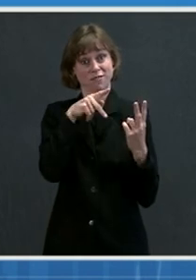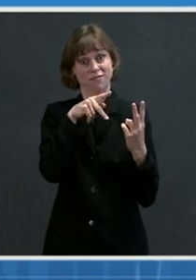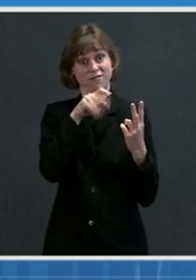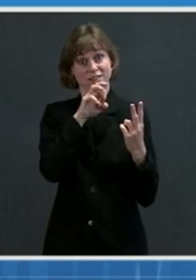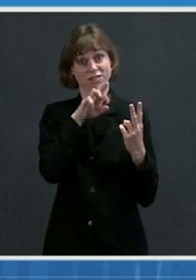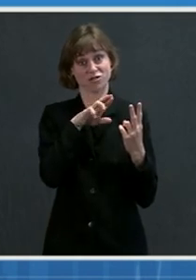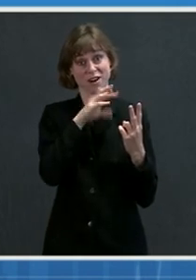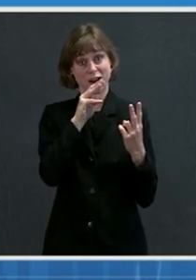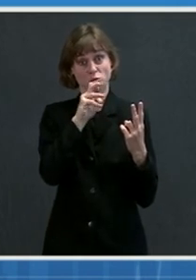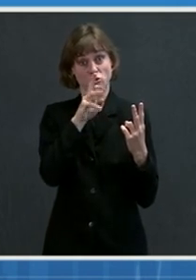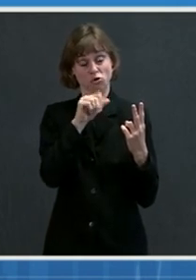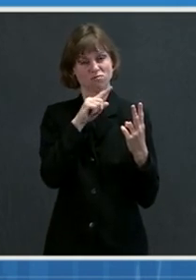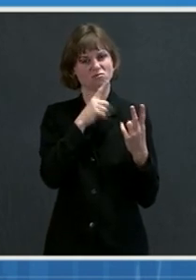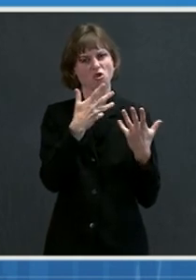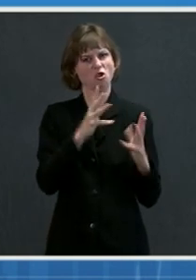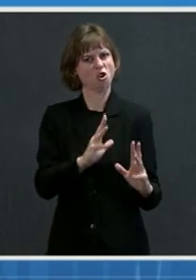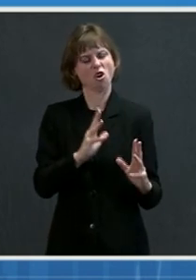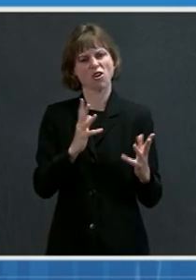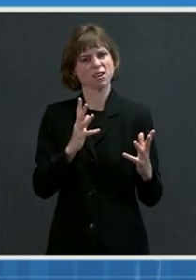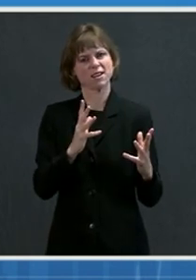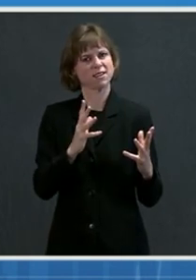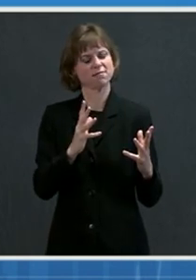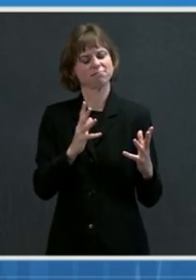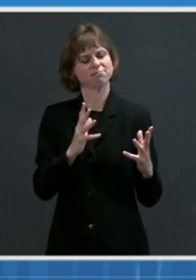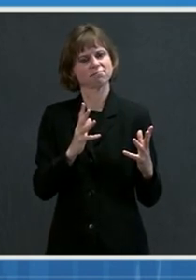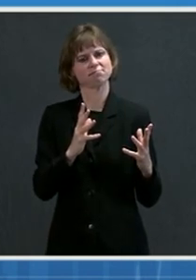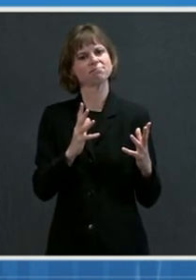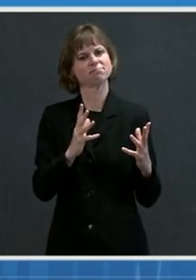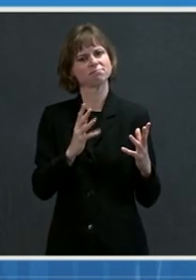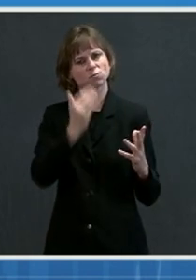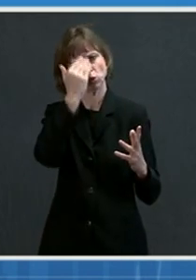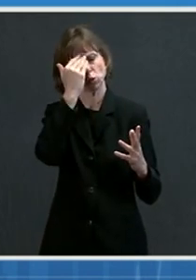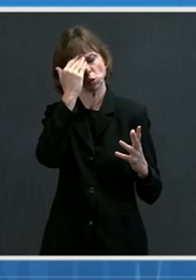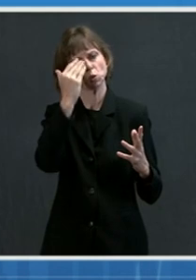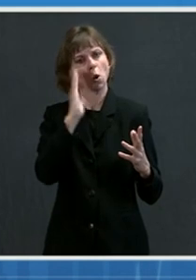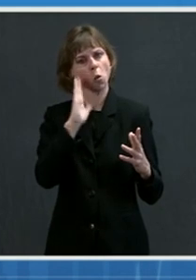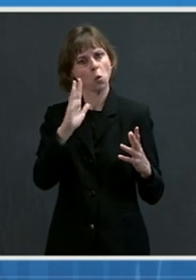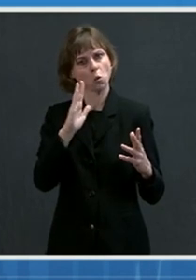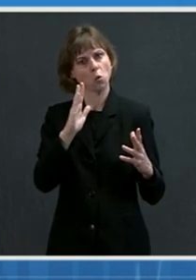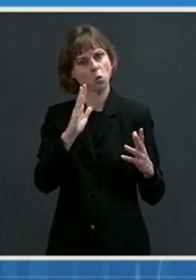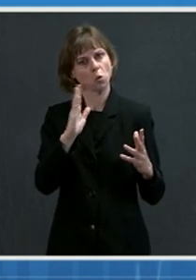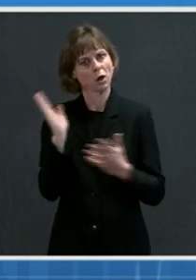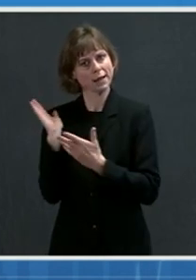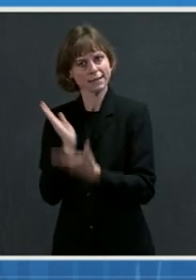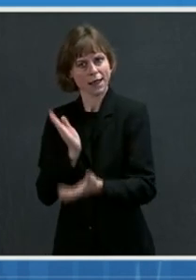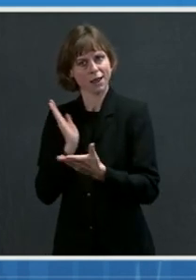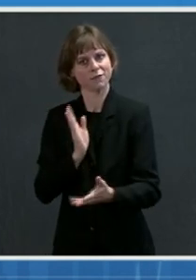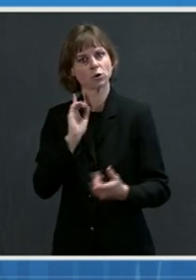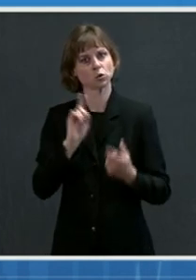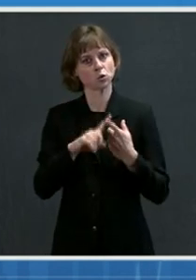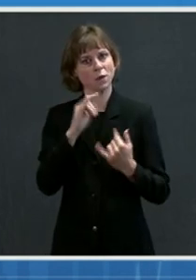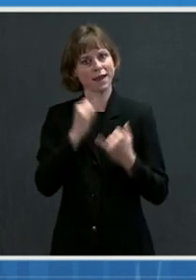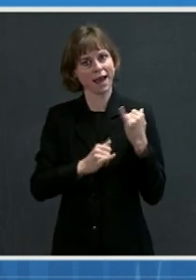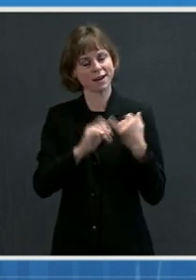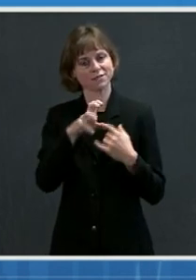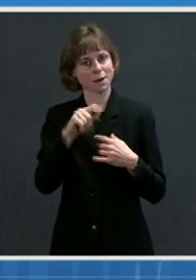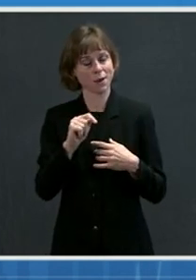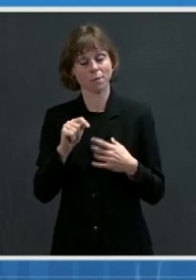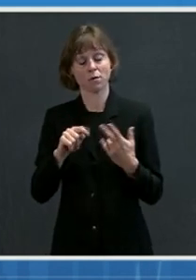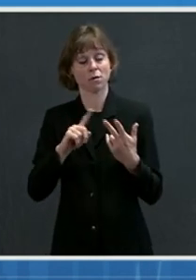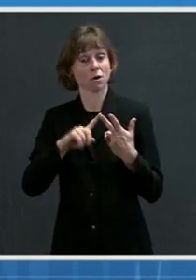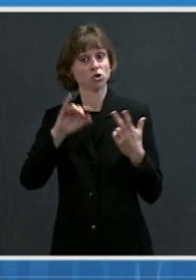scheduled to deliver through, I think it was the end of September. Johnson and Johnson was well behind.